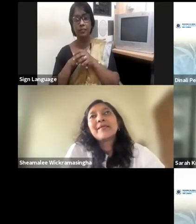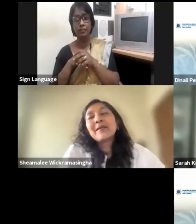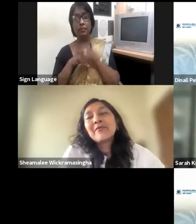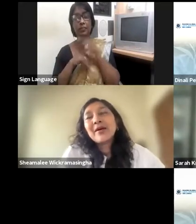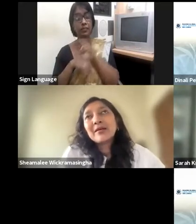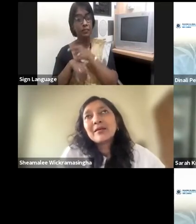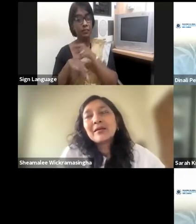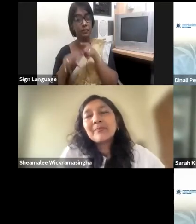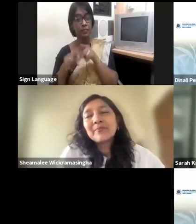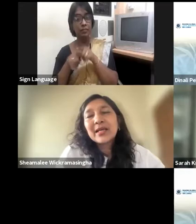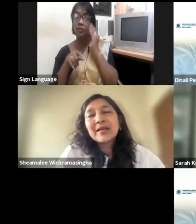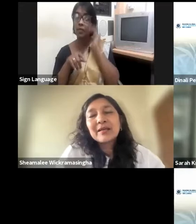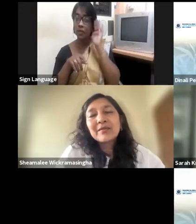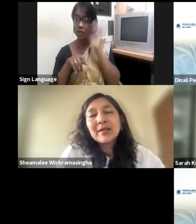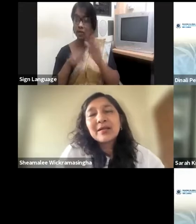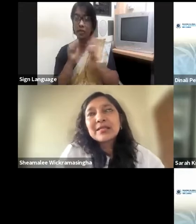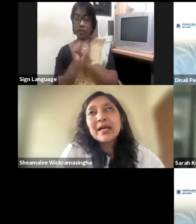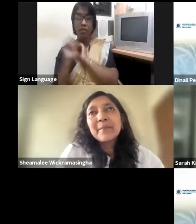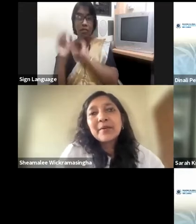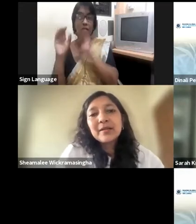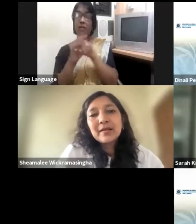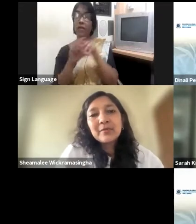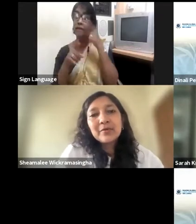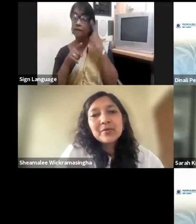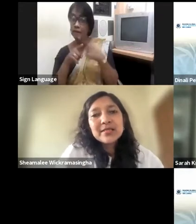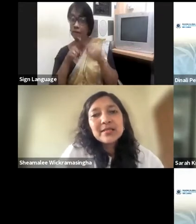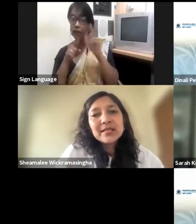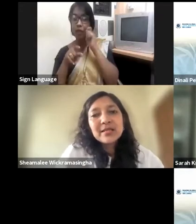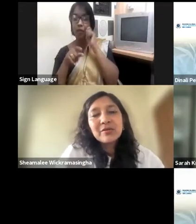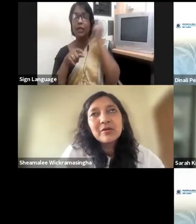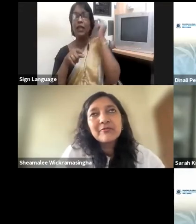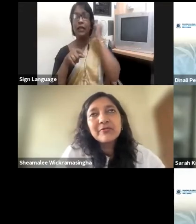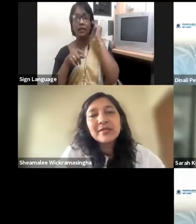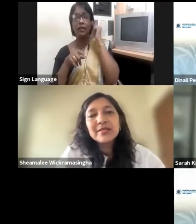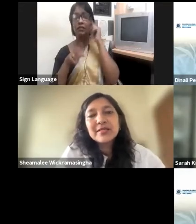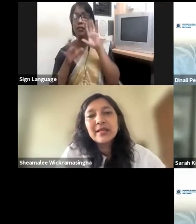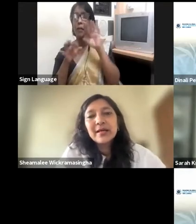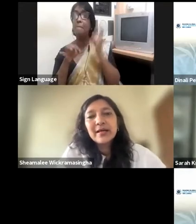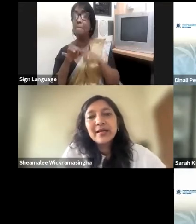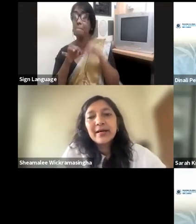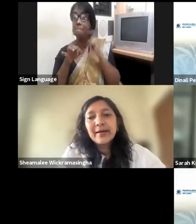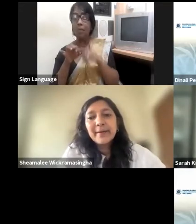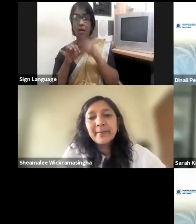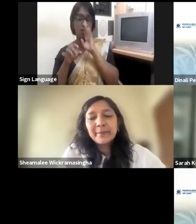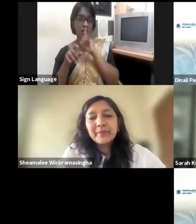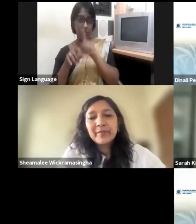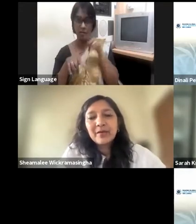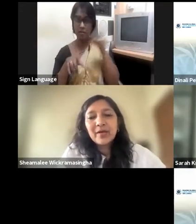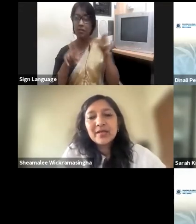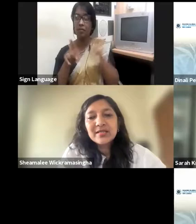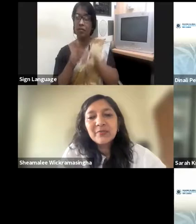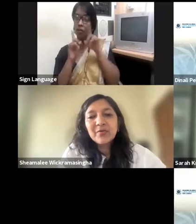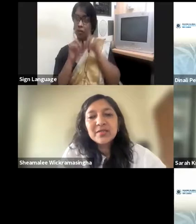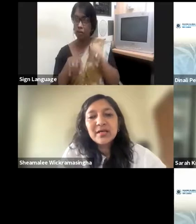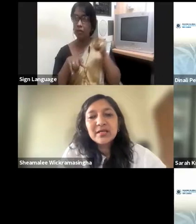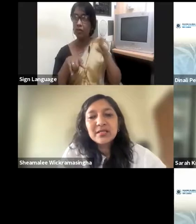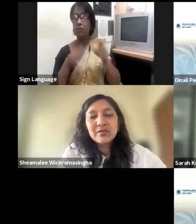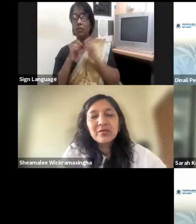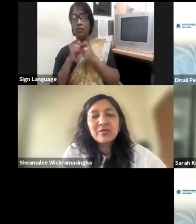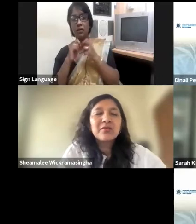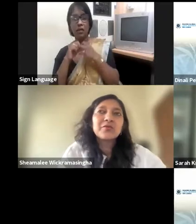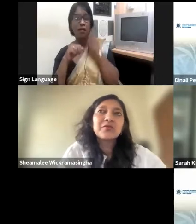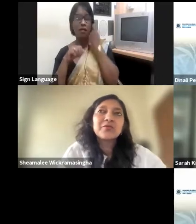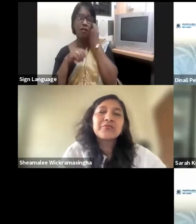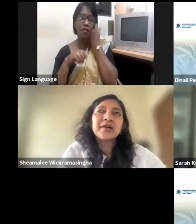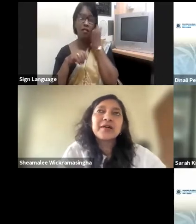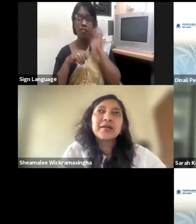and then I've had an, I can give another example overseas at a conference where someone was asked,